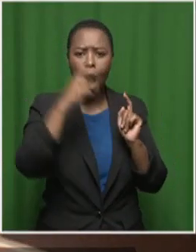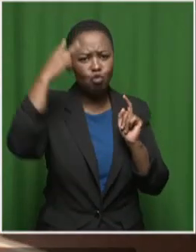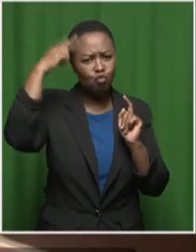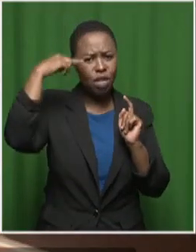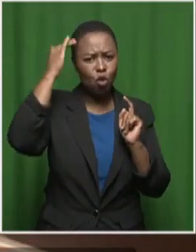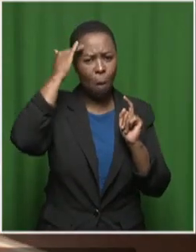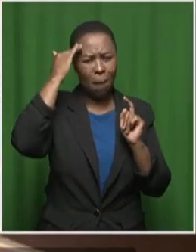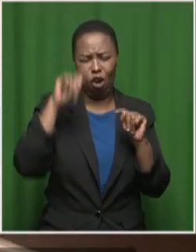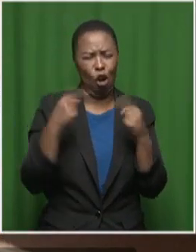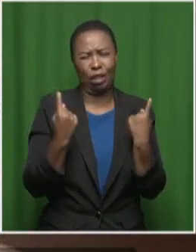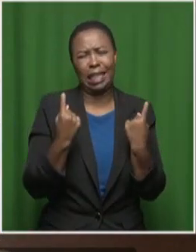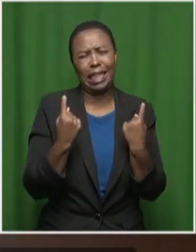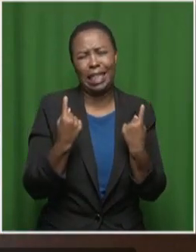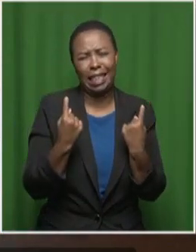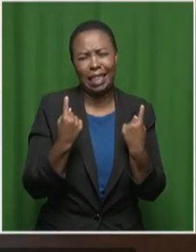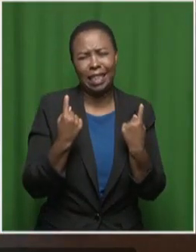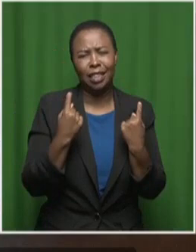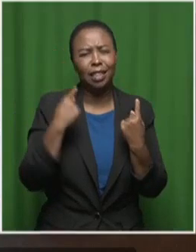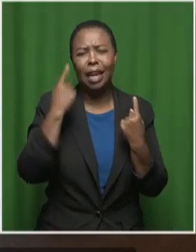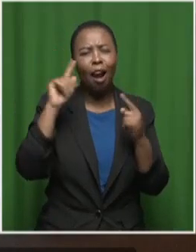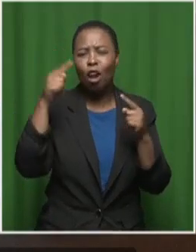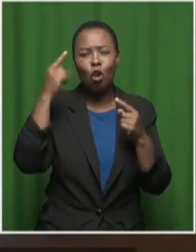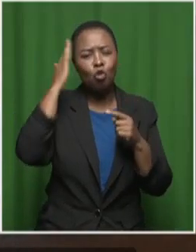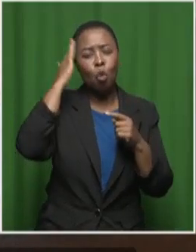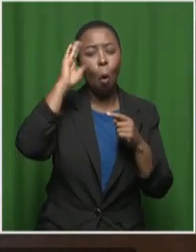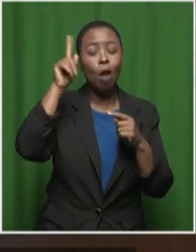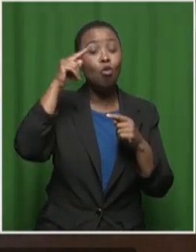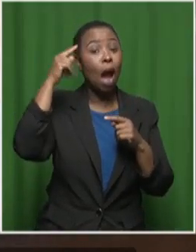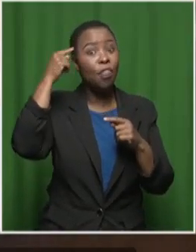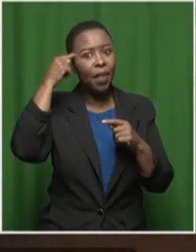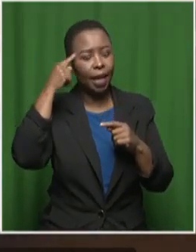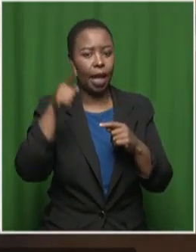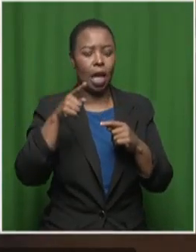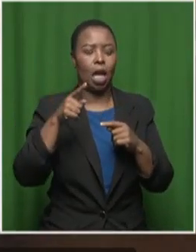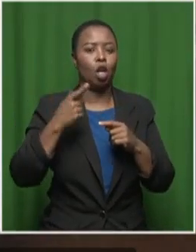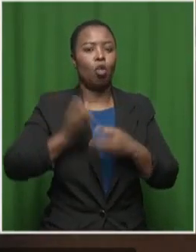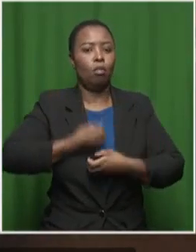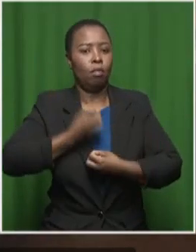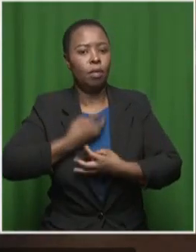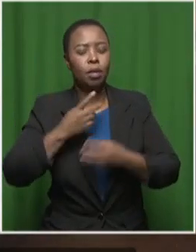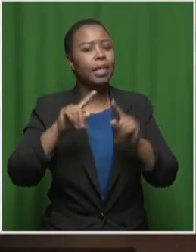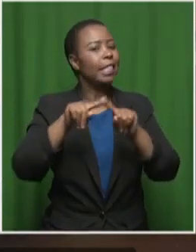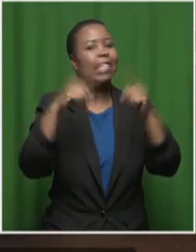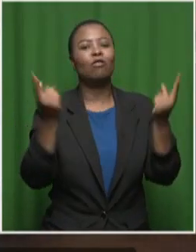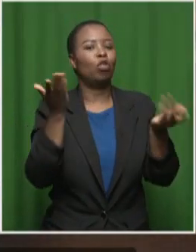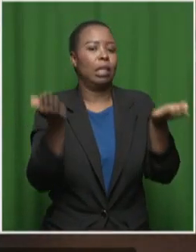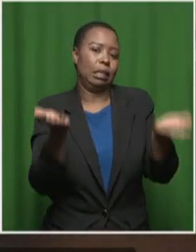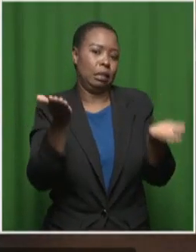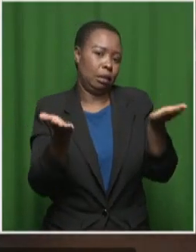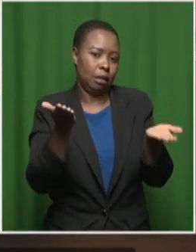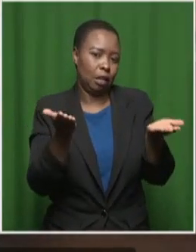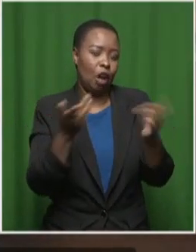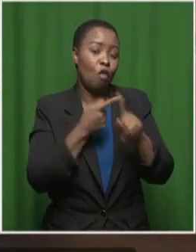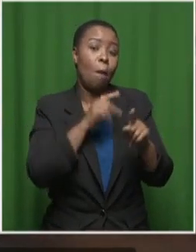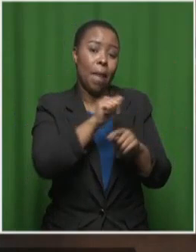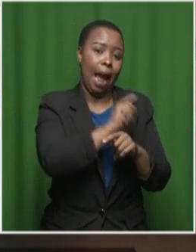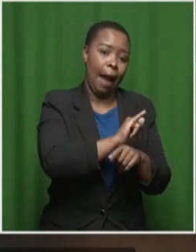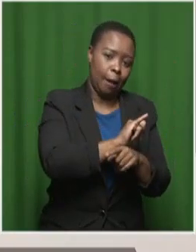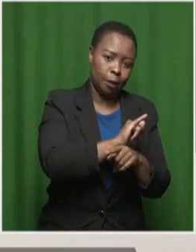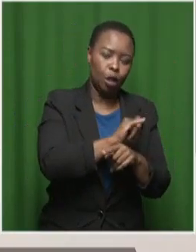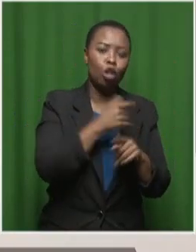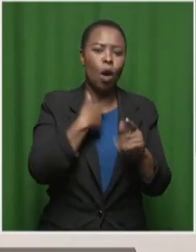the creative writer has to really push the envelope in order to differentiate themselves from AI. And they have to think,